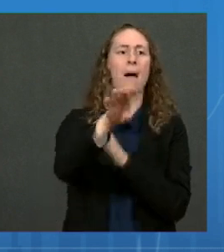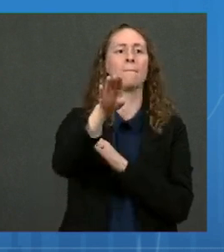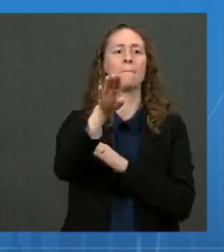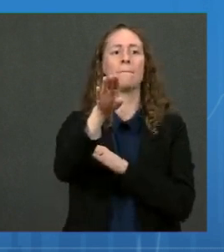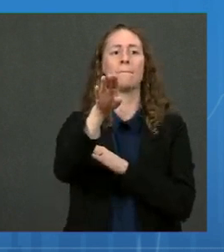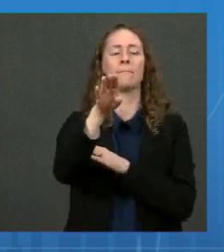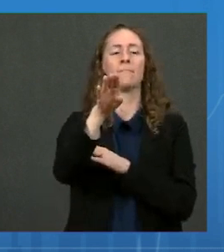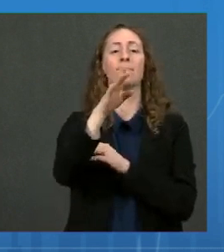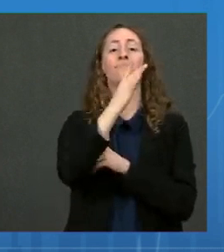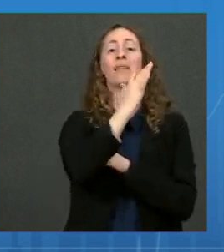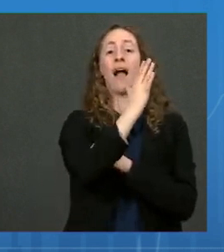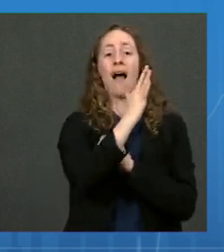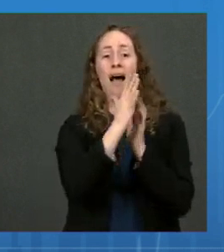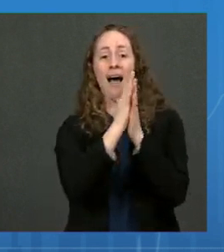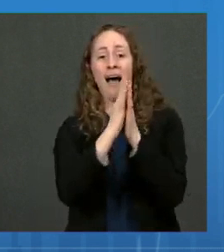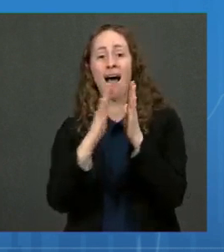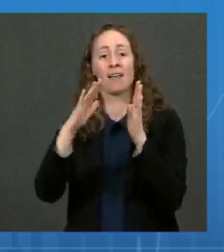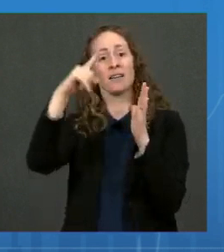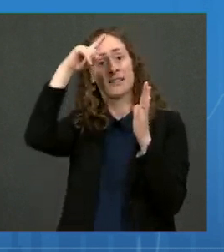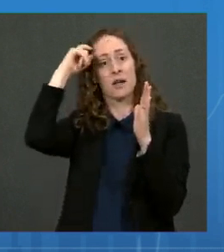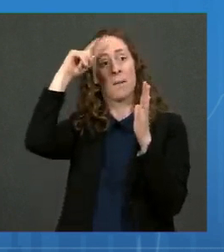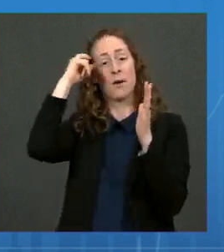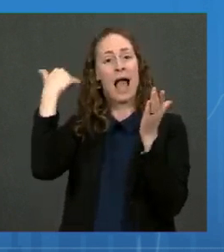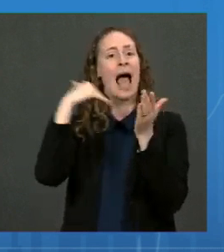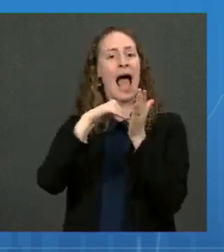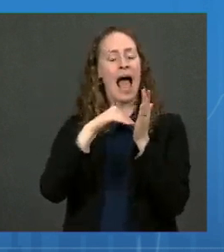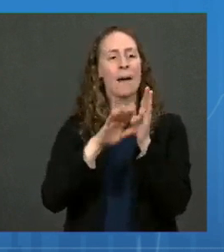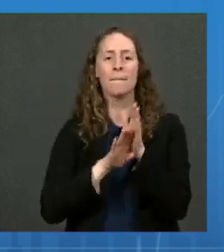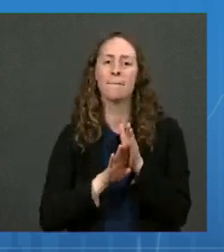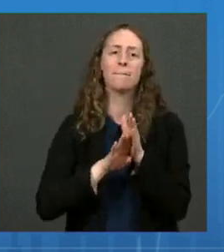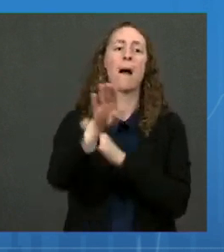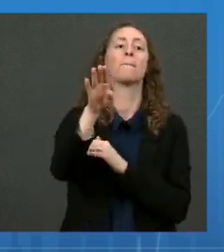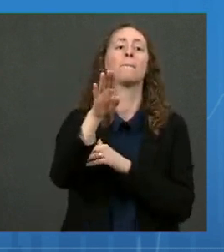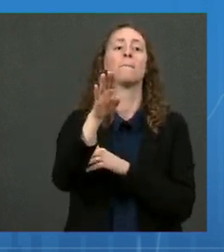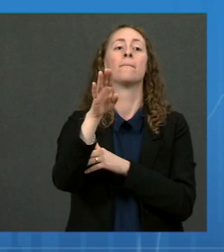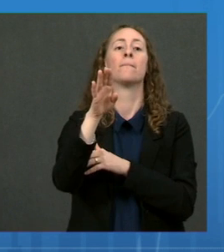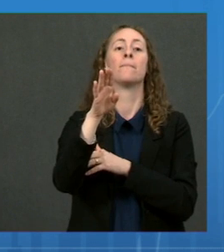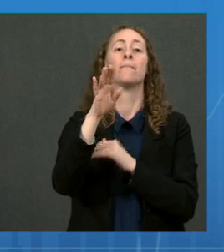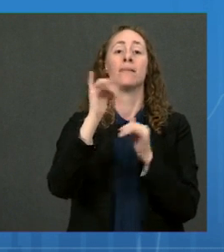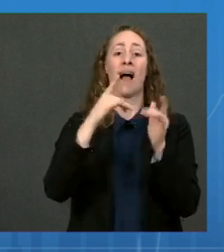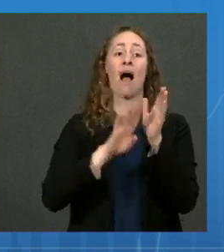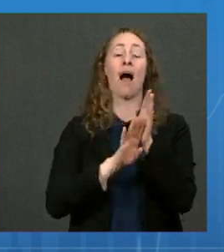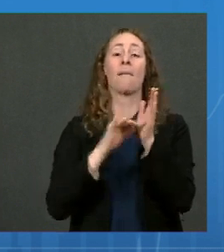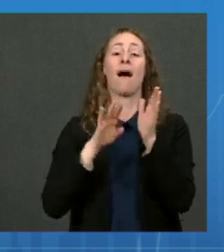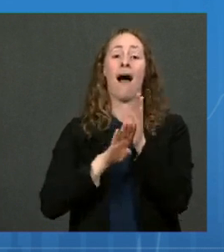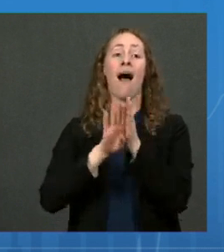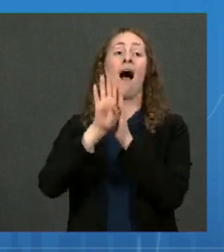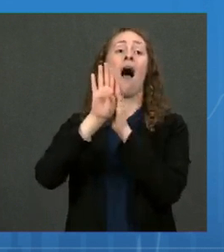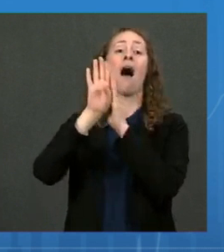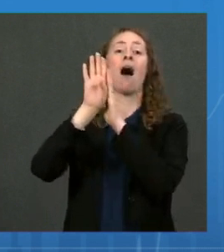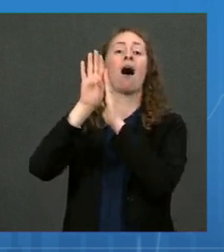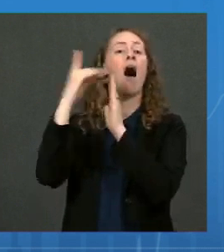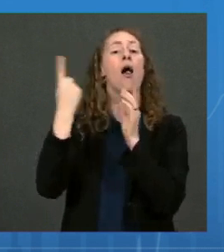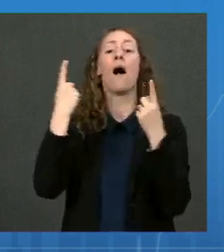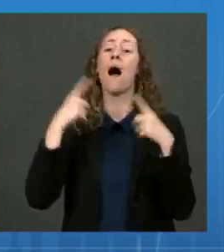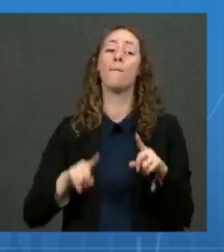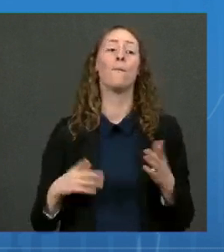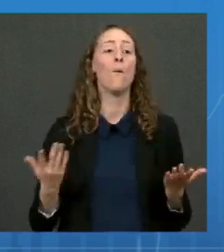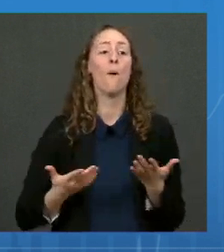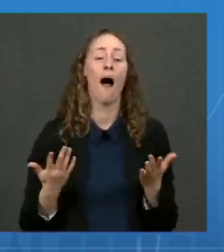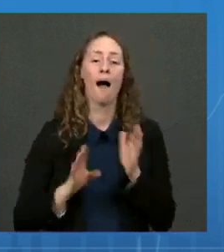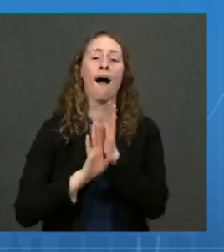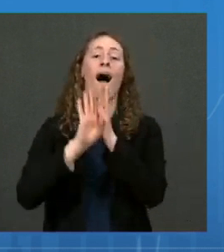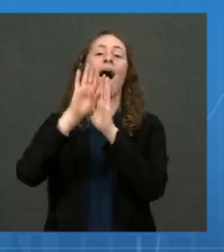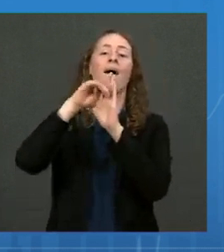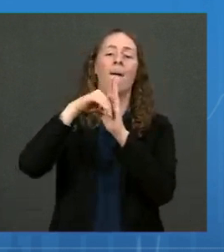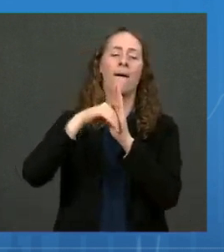we never got to the point. We always went to a peak. The acceleration diminished and we turned the corner and we